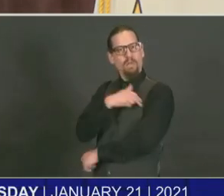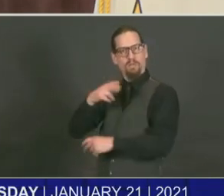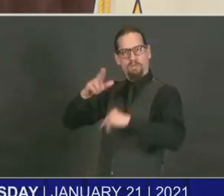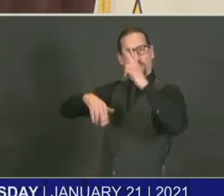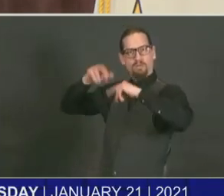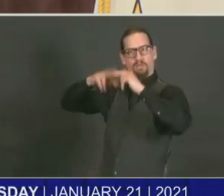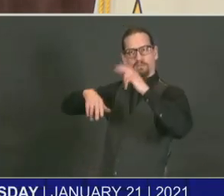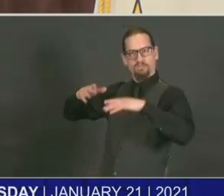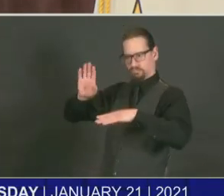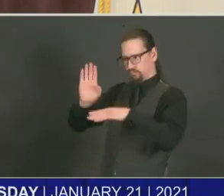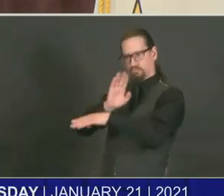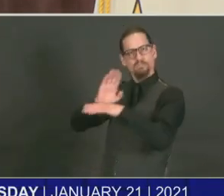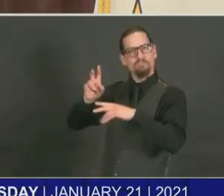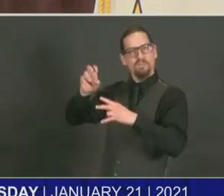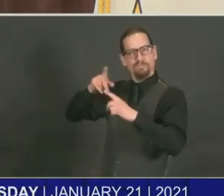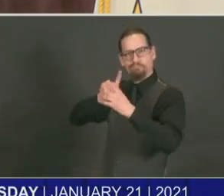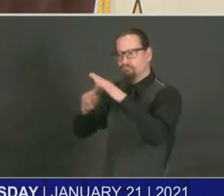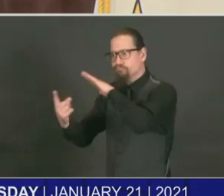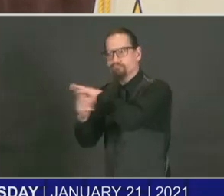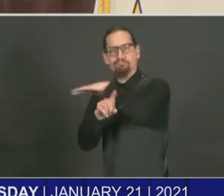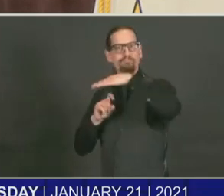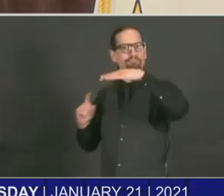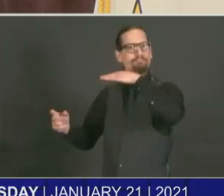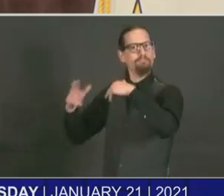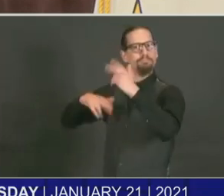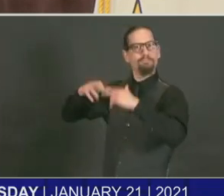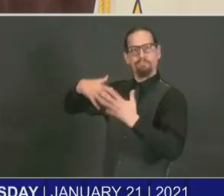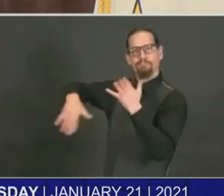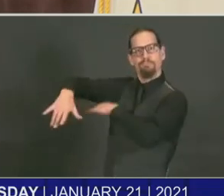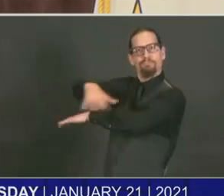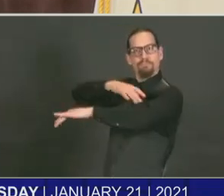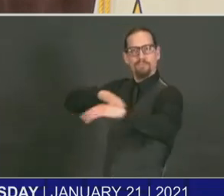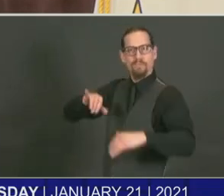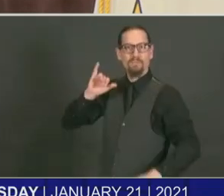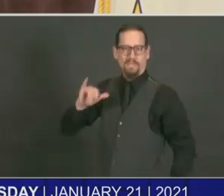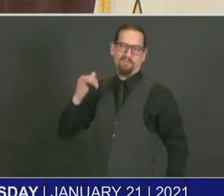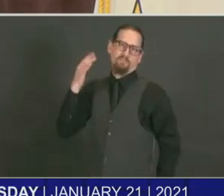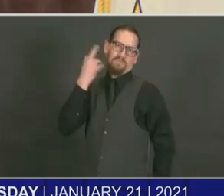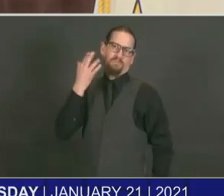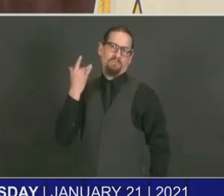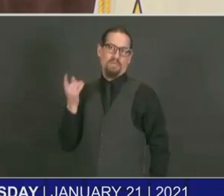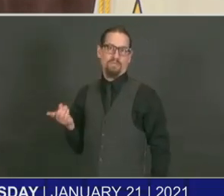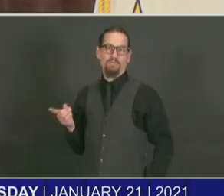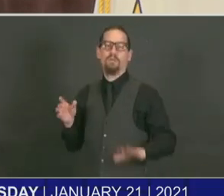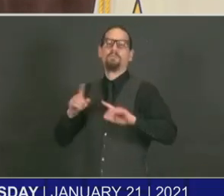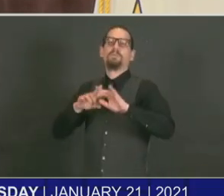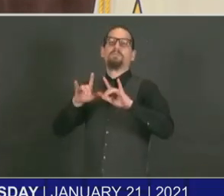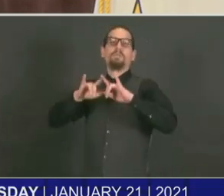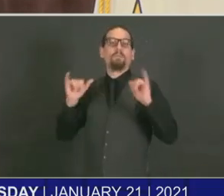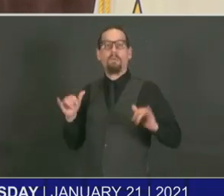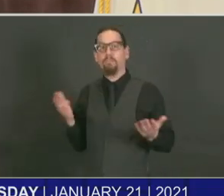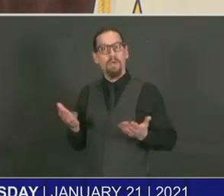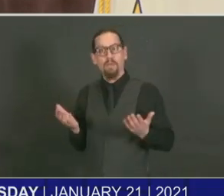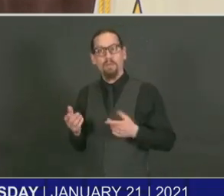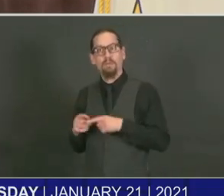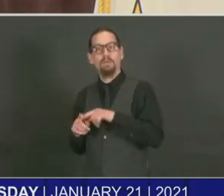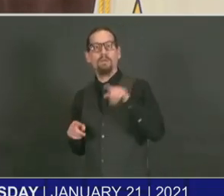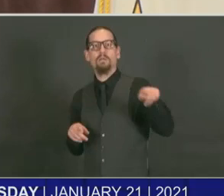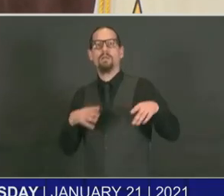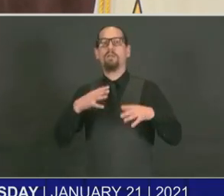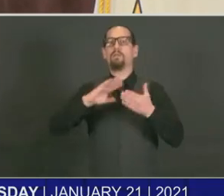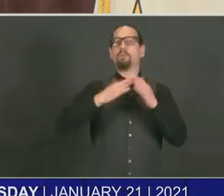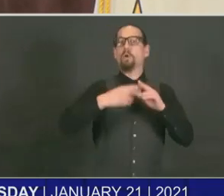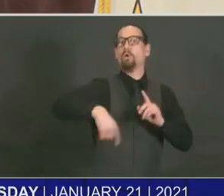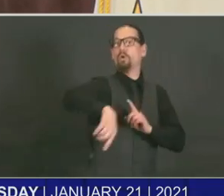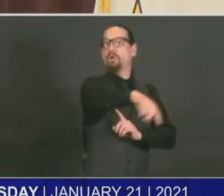effectively. And with that, we also know that those who are out in the community continuing to face